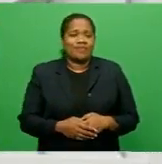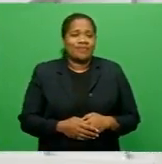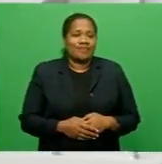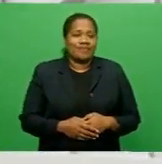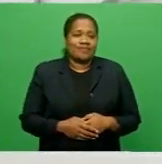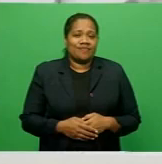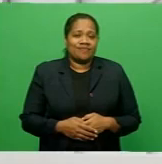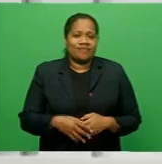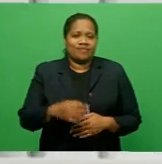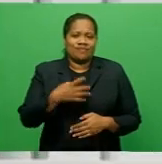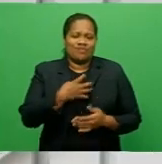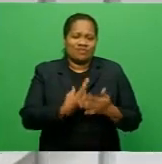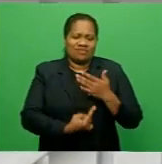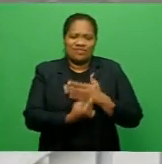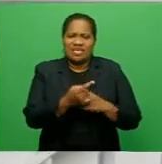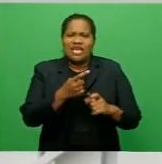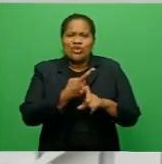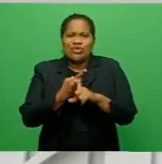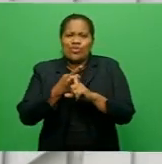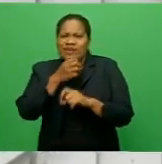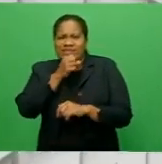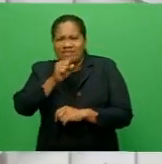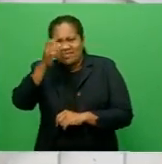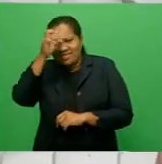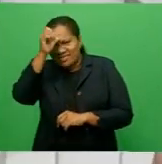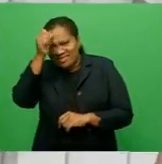More drama in Kishore Kumar case.